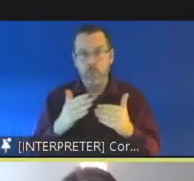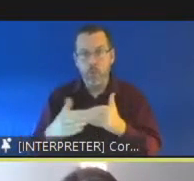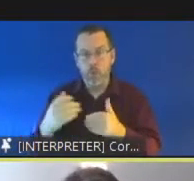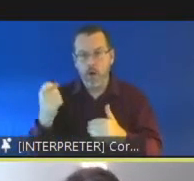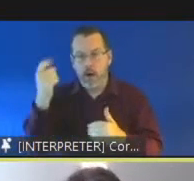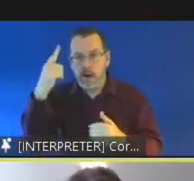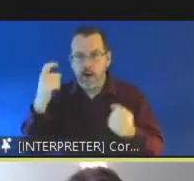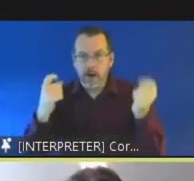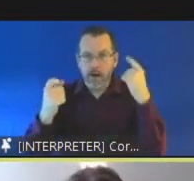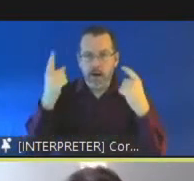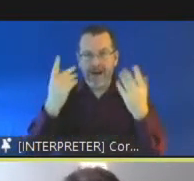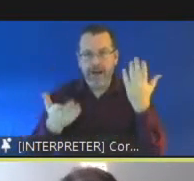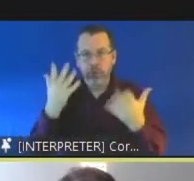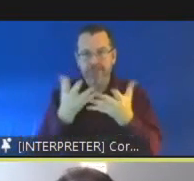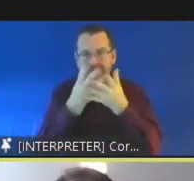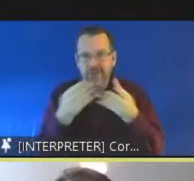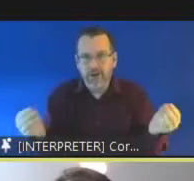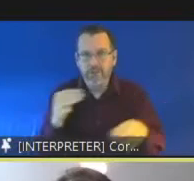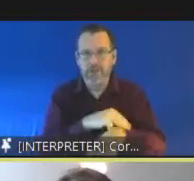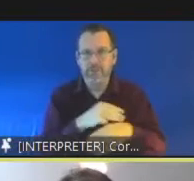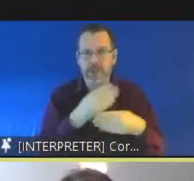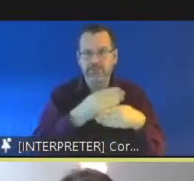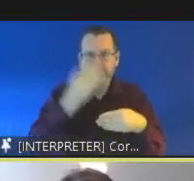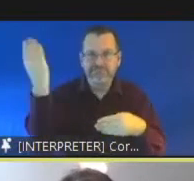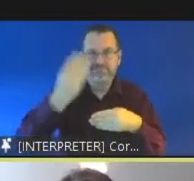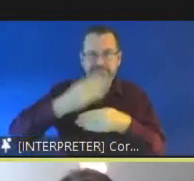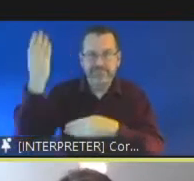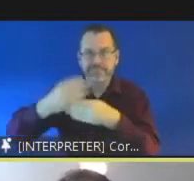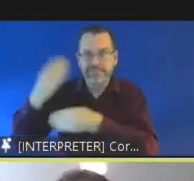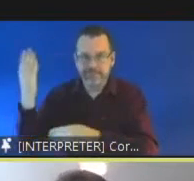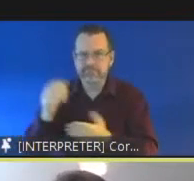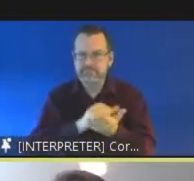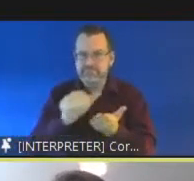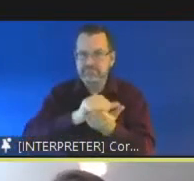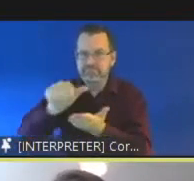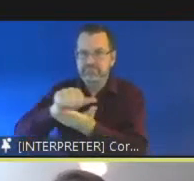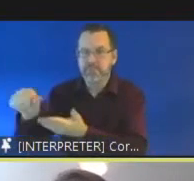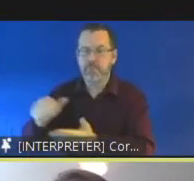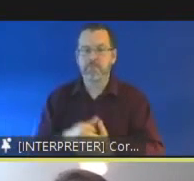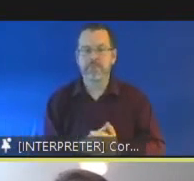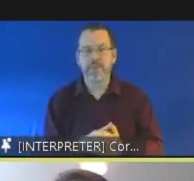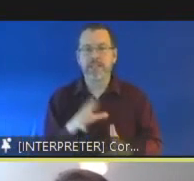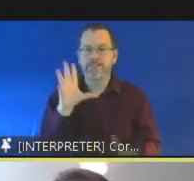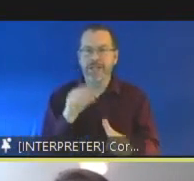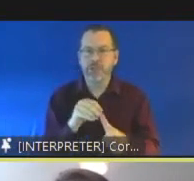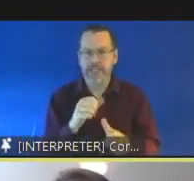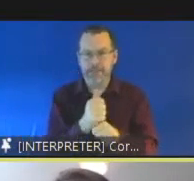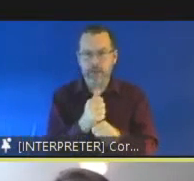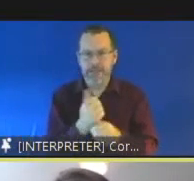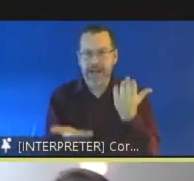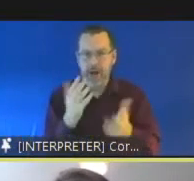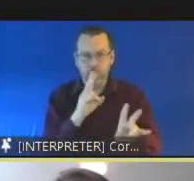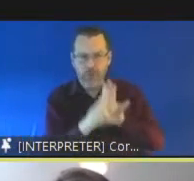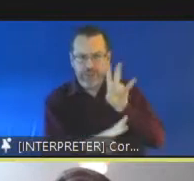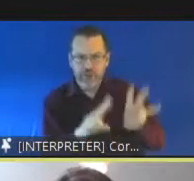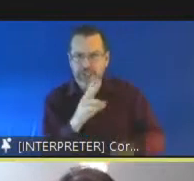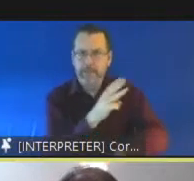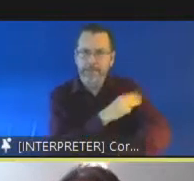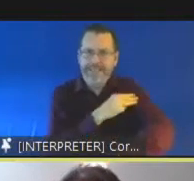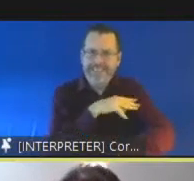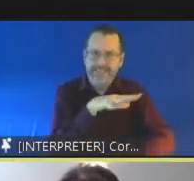we've seen before um it's particularly in relation to the occasion relation to police questioning in the courtroom settings